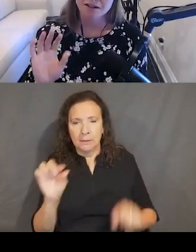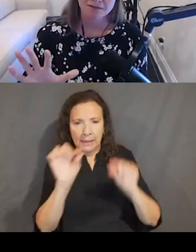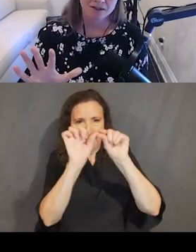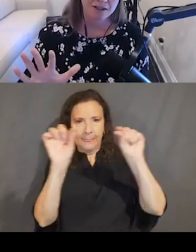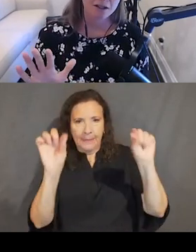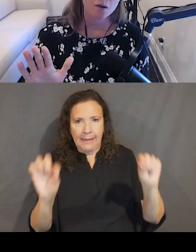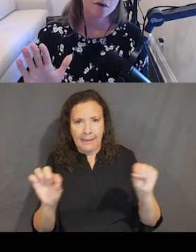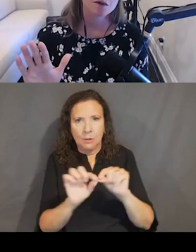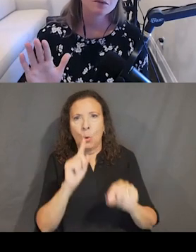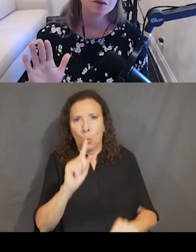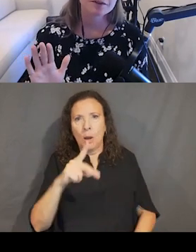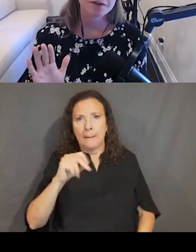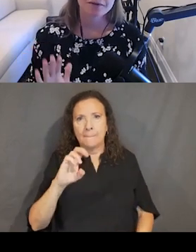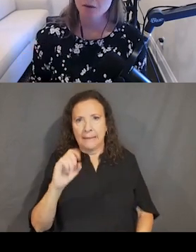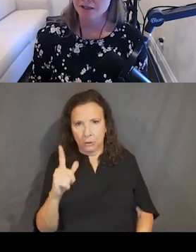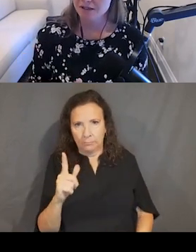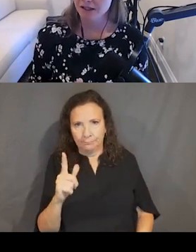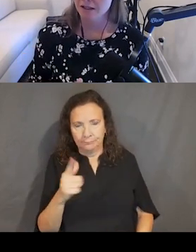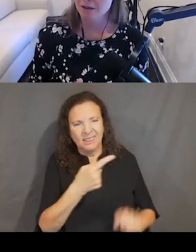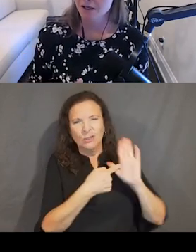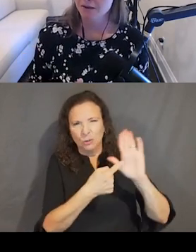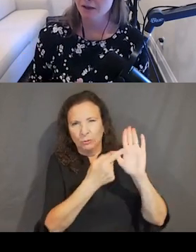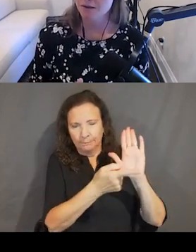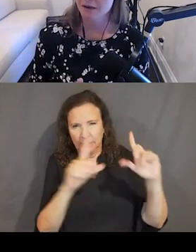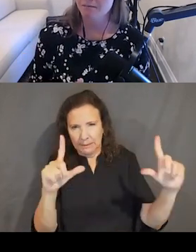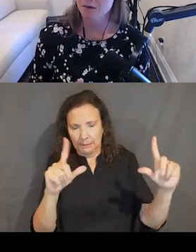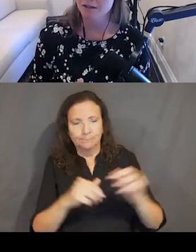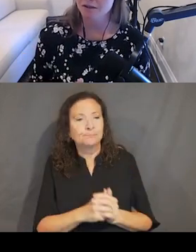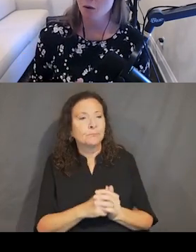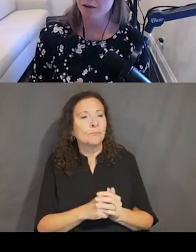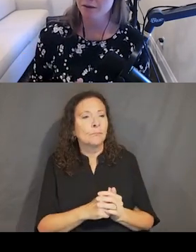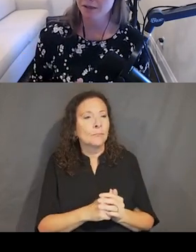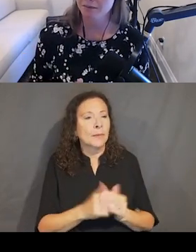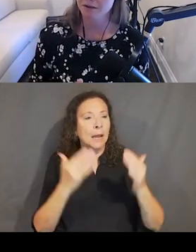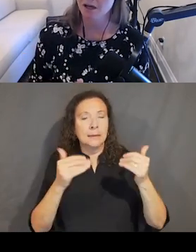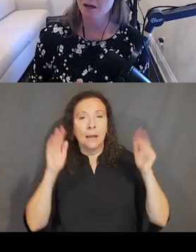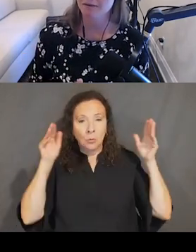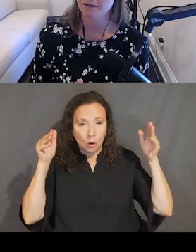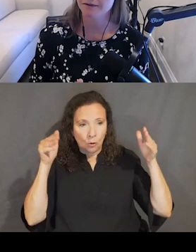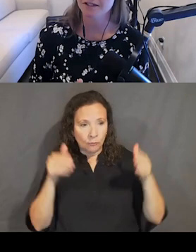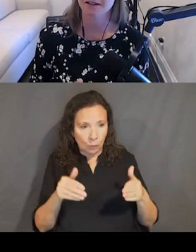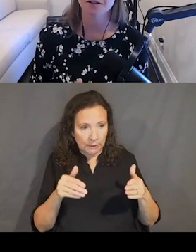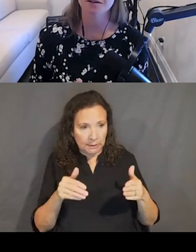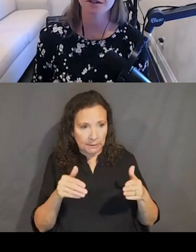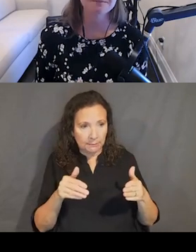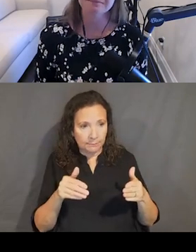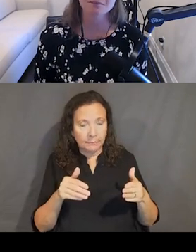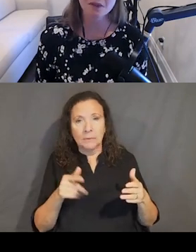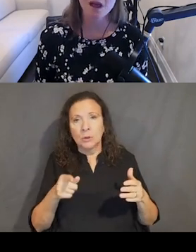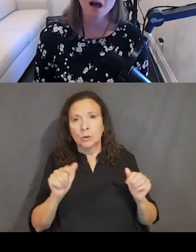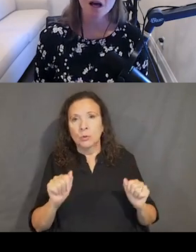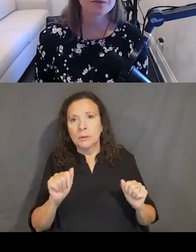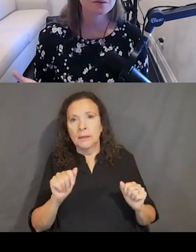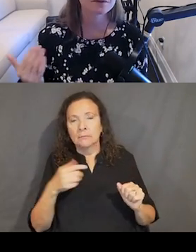That's our default state. When we move to the focus state, and maybe if I use my mouse here to orient people for sighted users here.